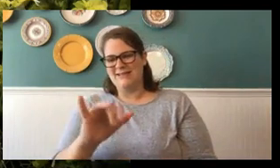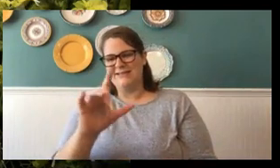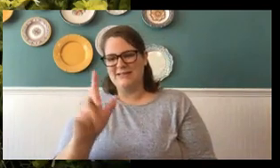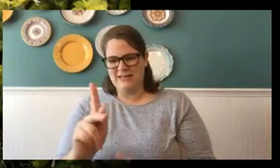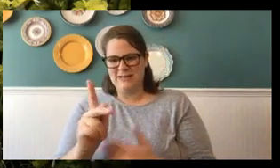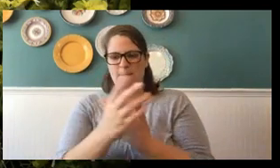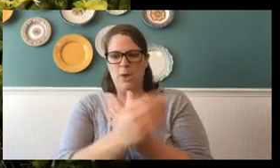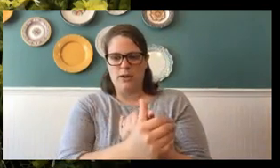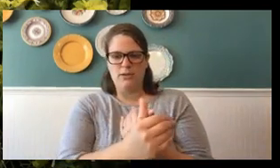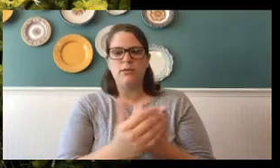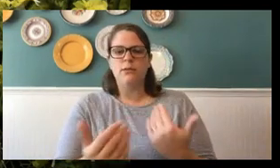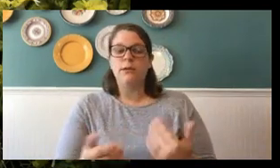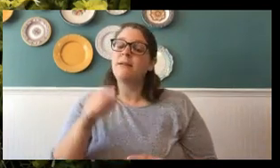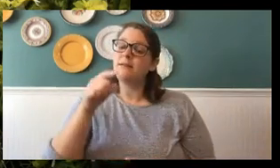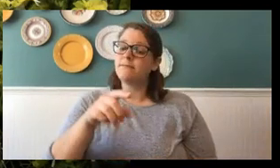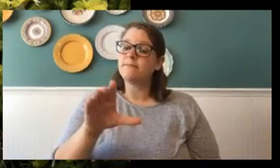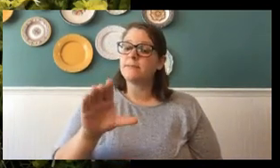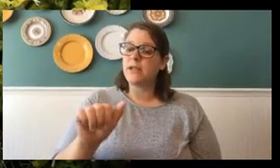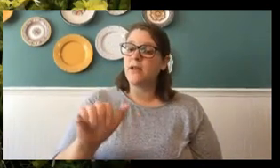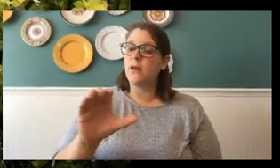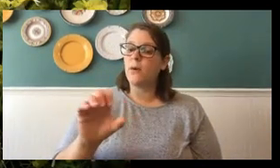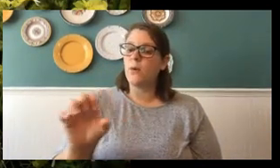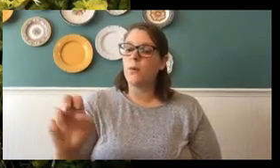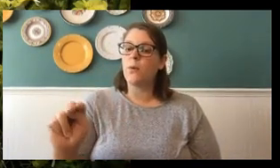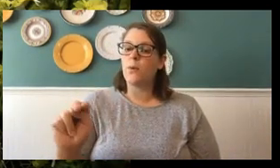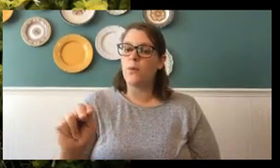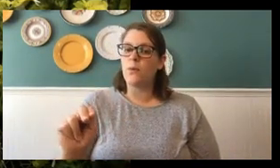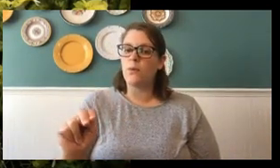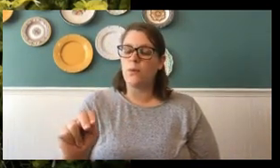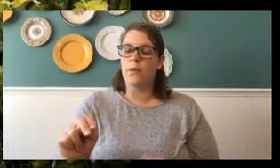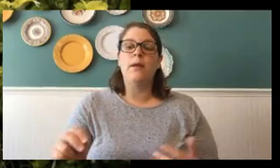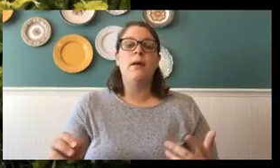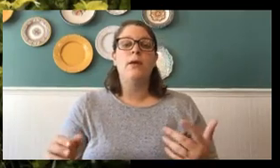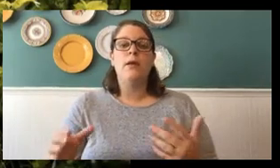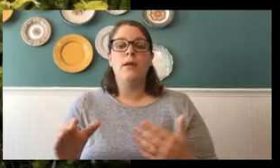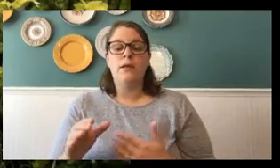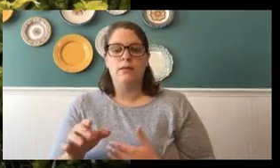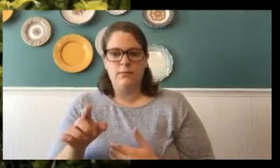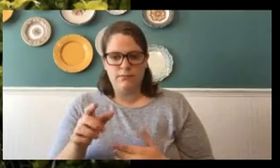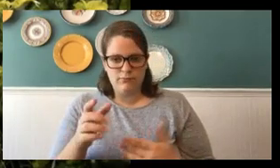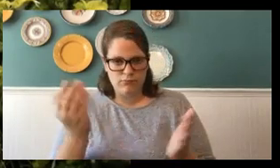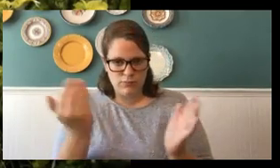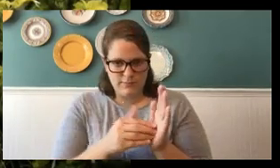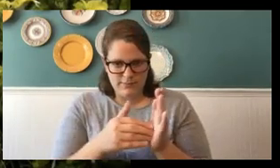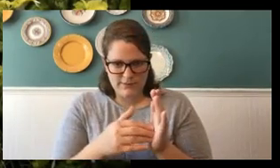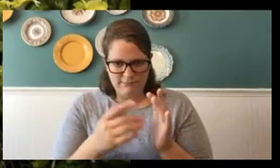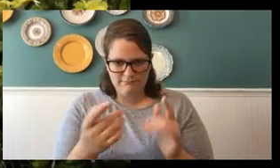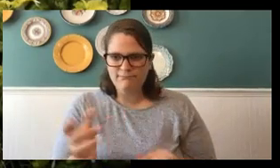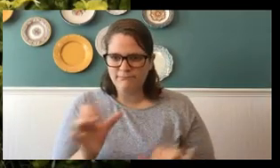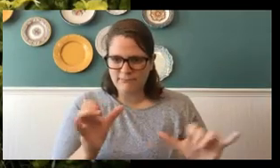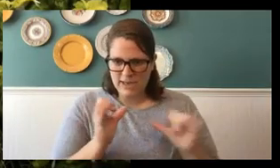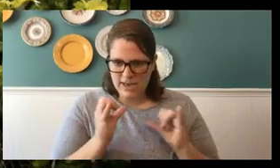And this is a cocoon. So, everybody repeat after me, especially the grown-ups.